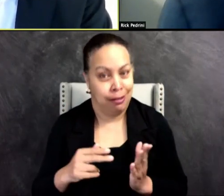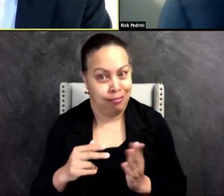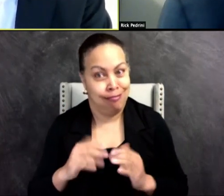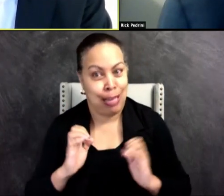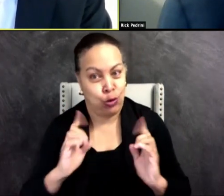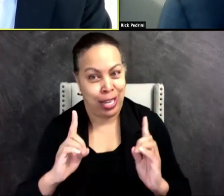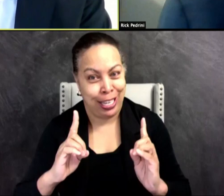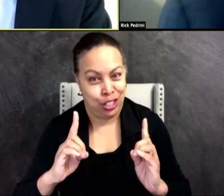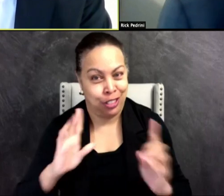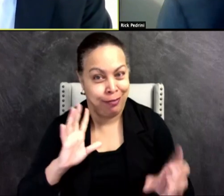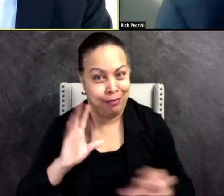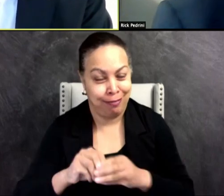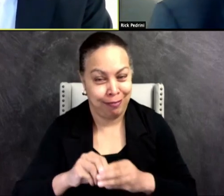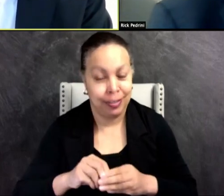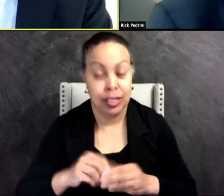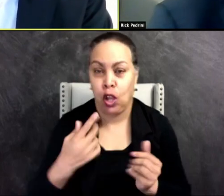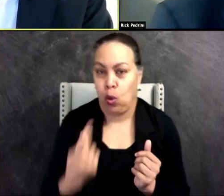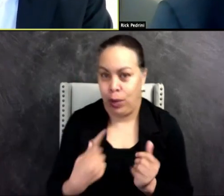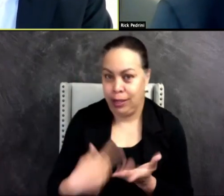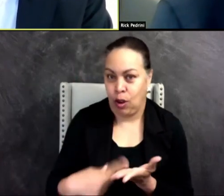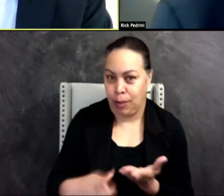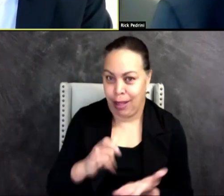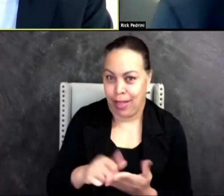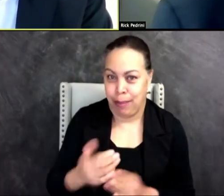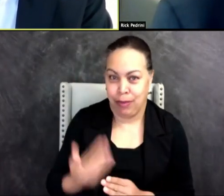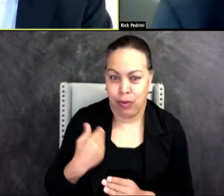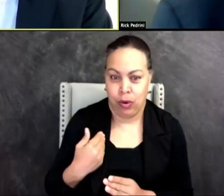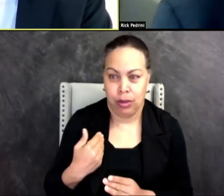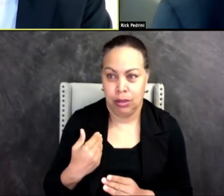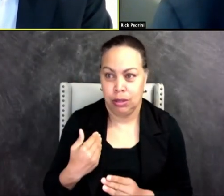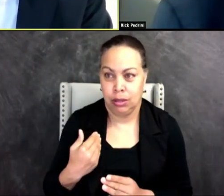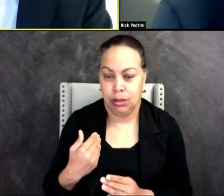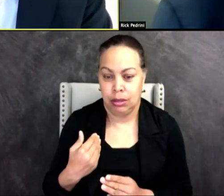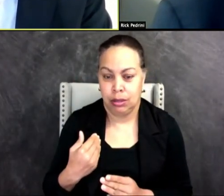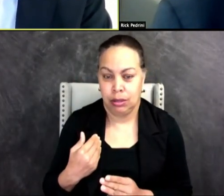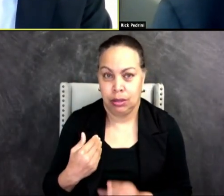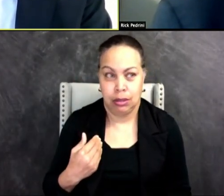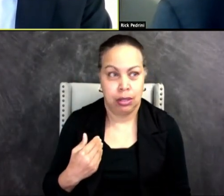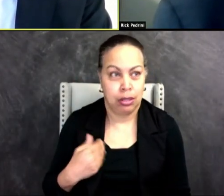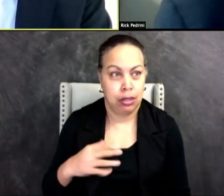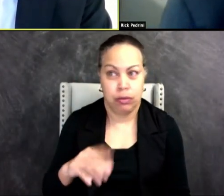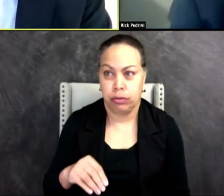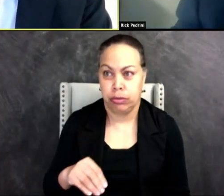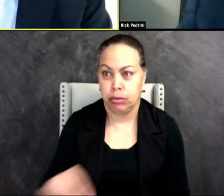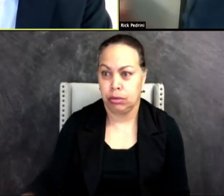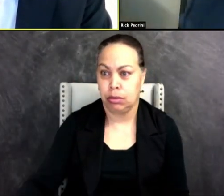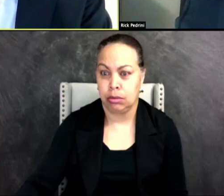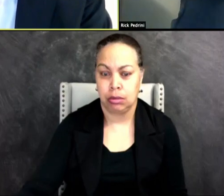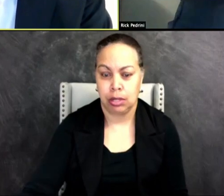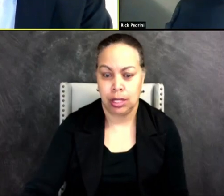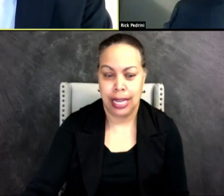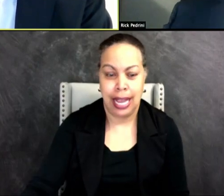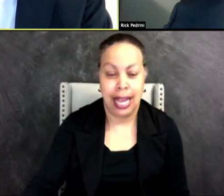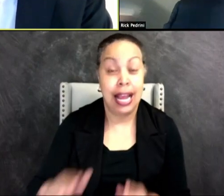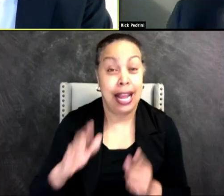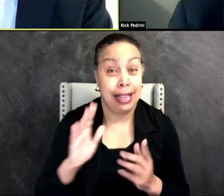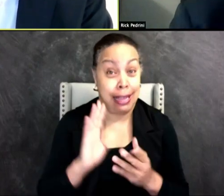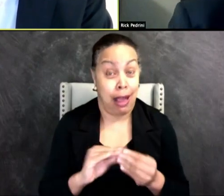had similar conversations. This stuff doesn't go away, right? The comments that you put into that article